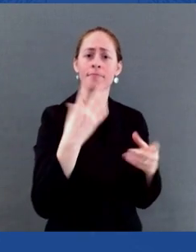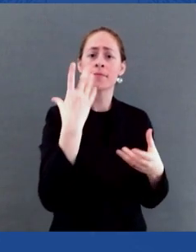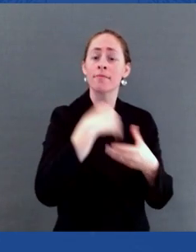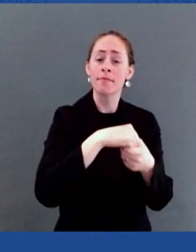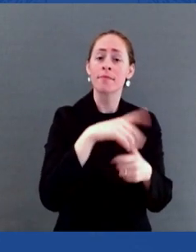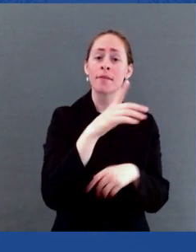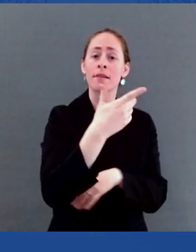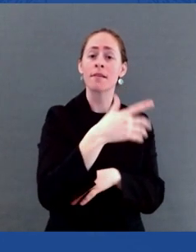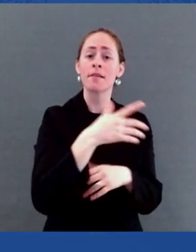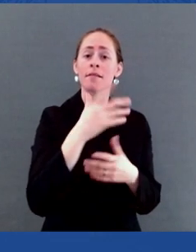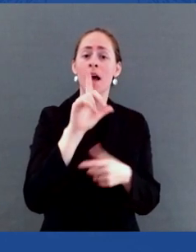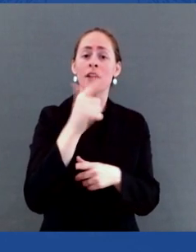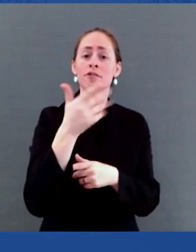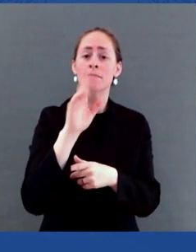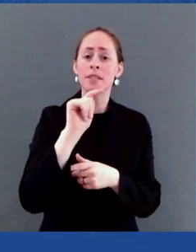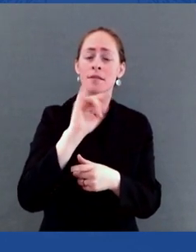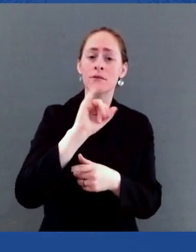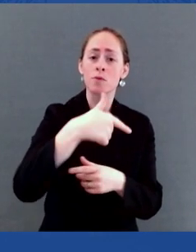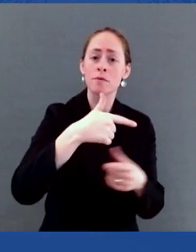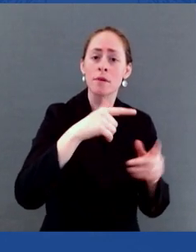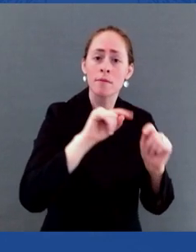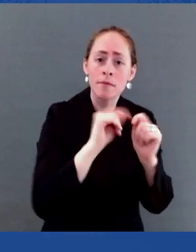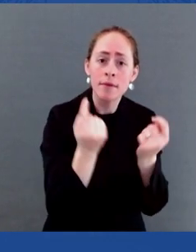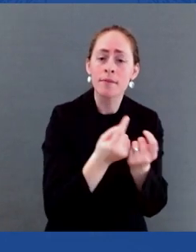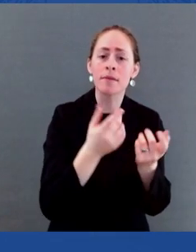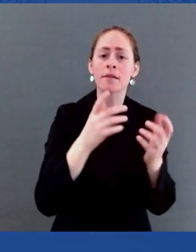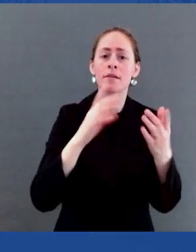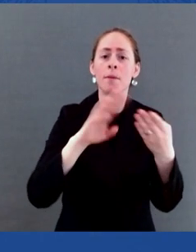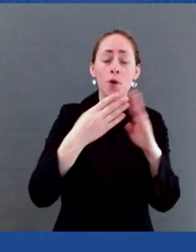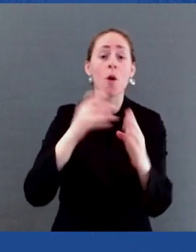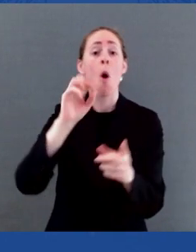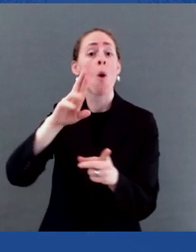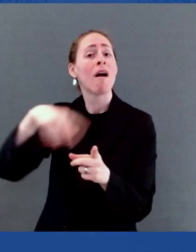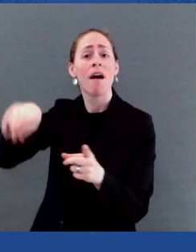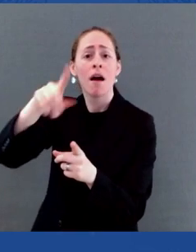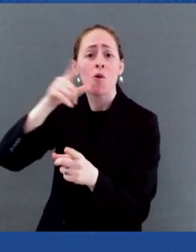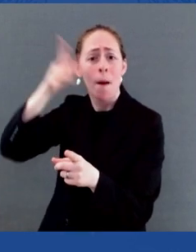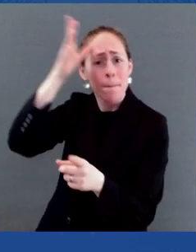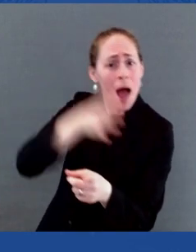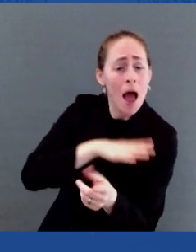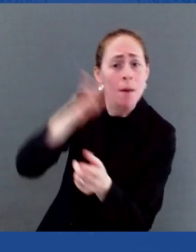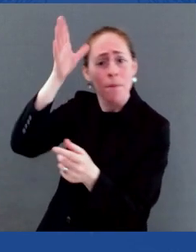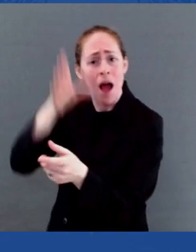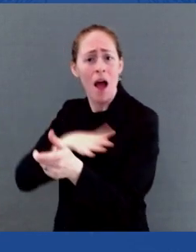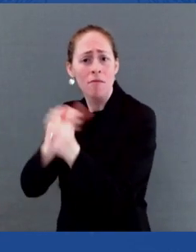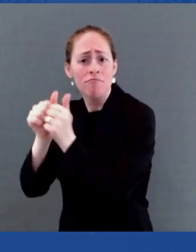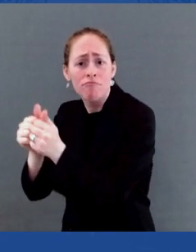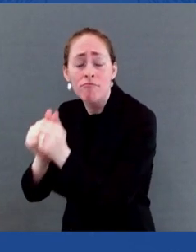African Americans and Latinos, transgender women and heterosexual women,